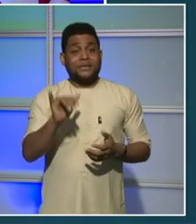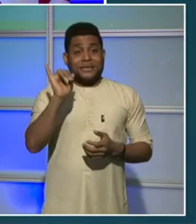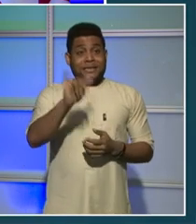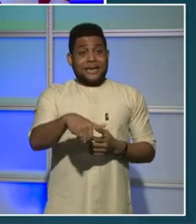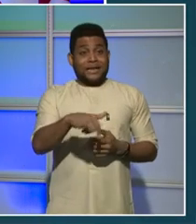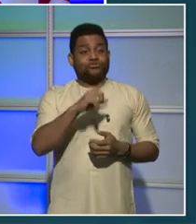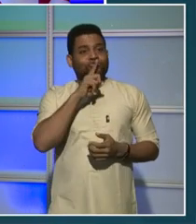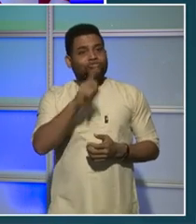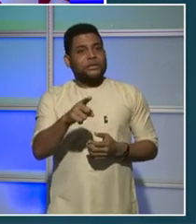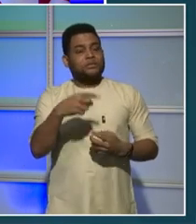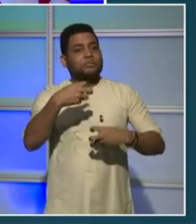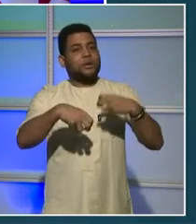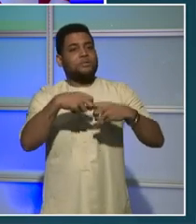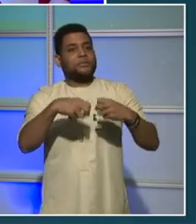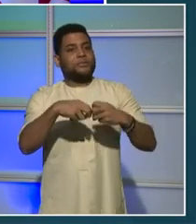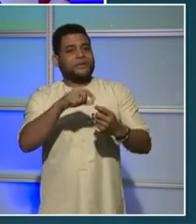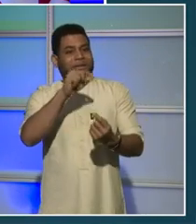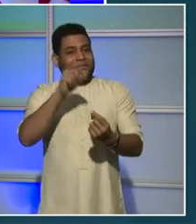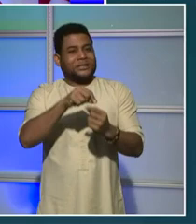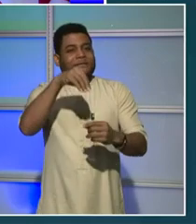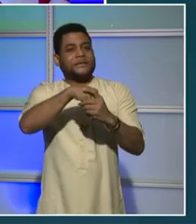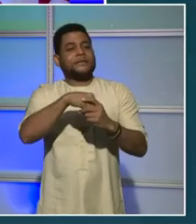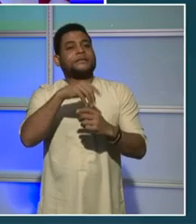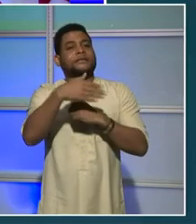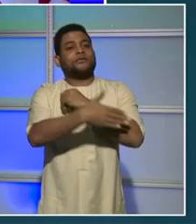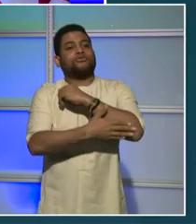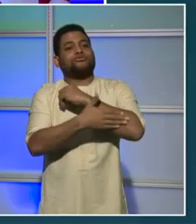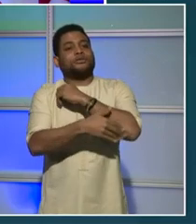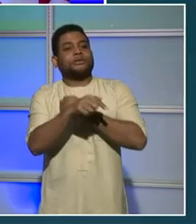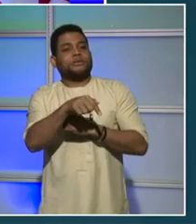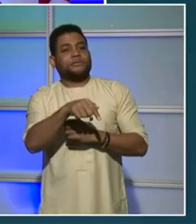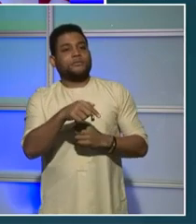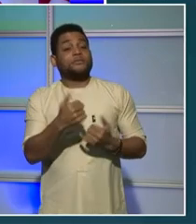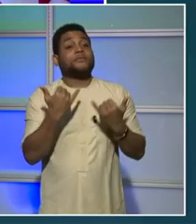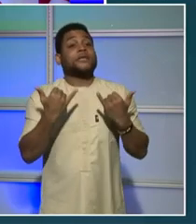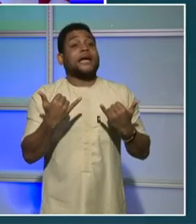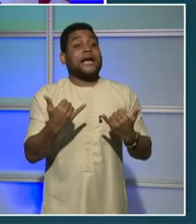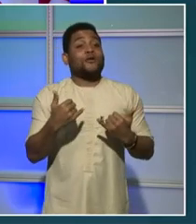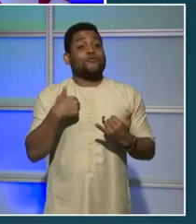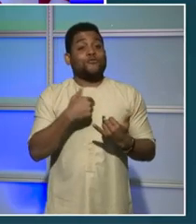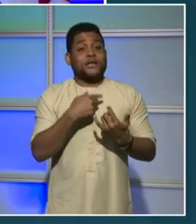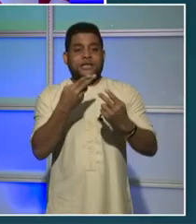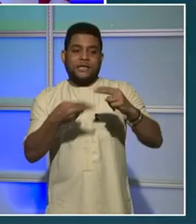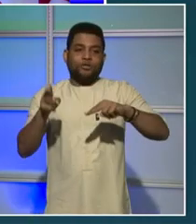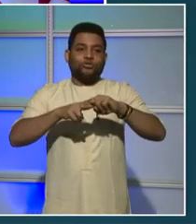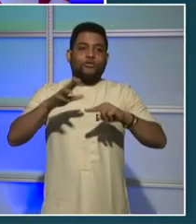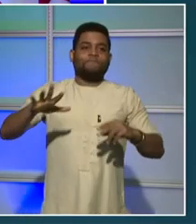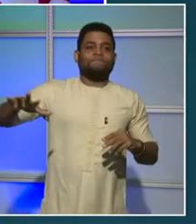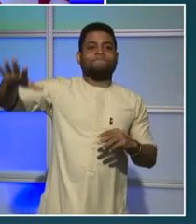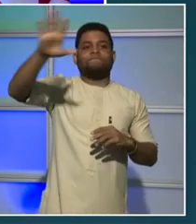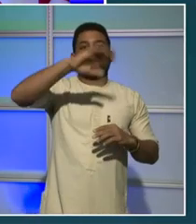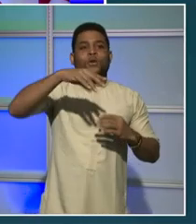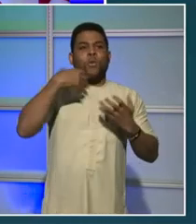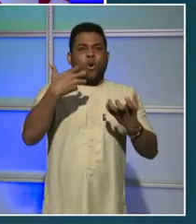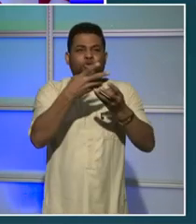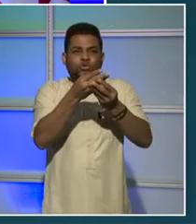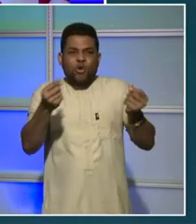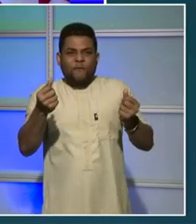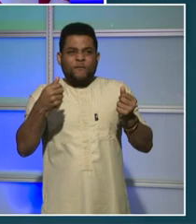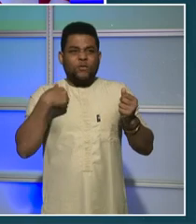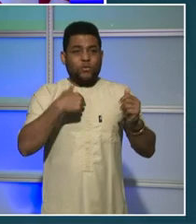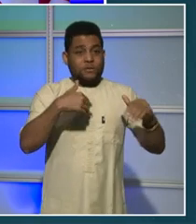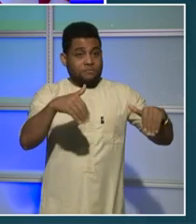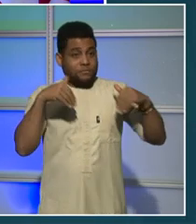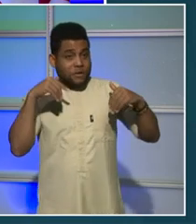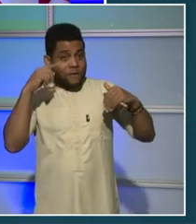specific to our country and that we recognize will take national solutions, but we also know that we can't sit around and wait for the federal